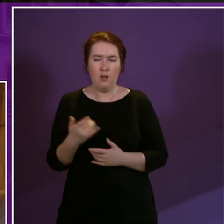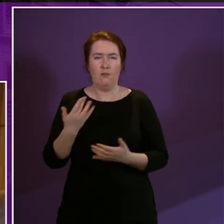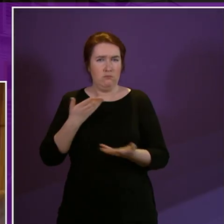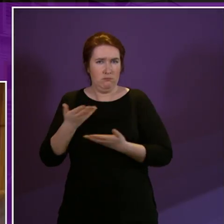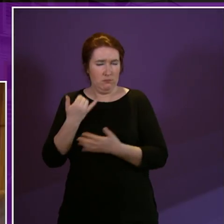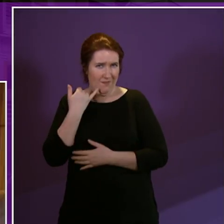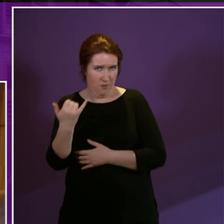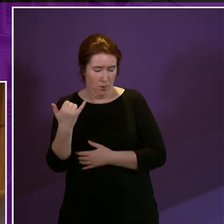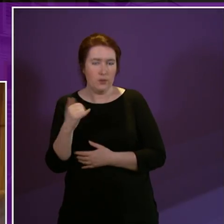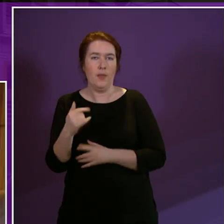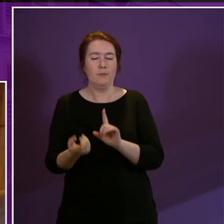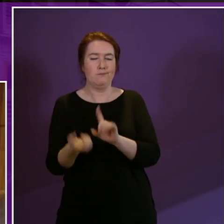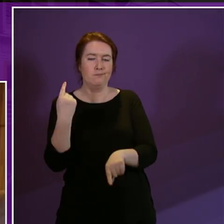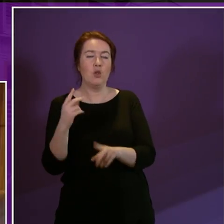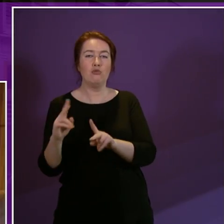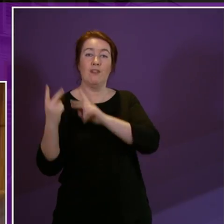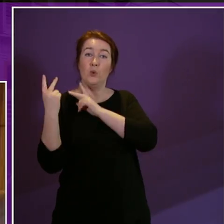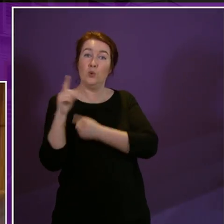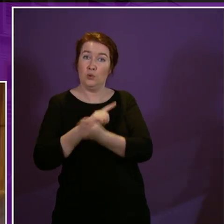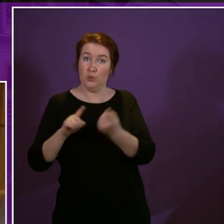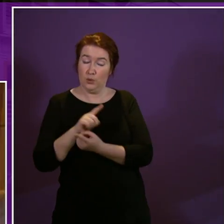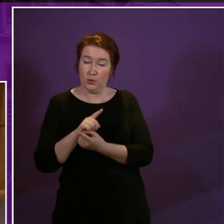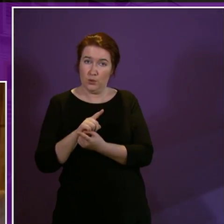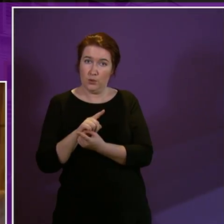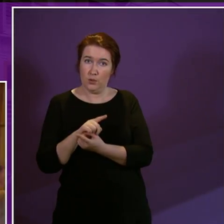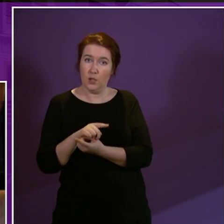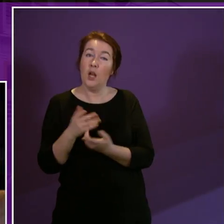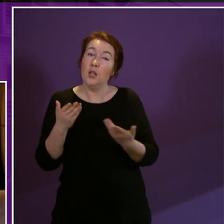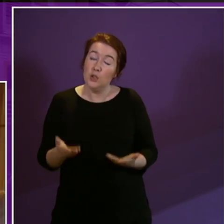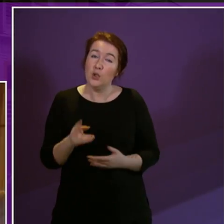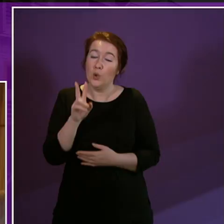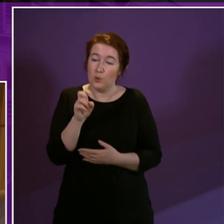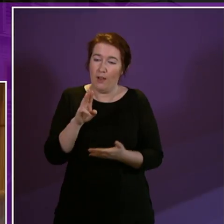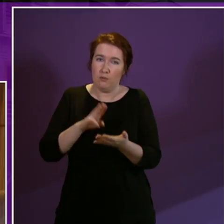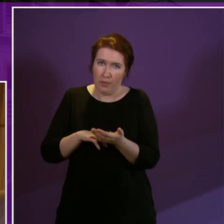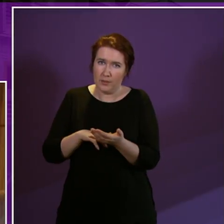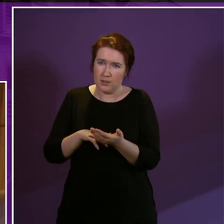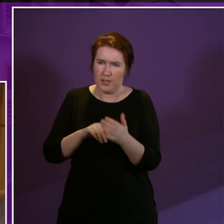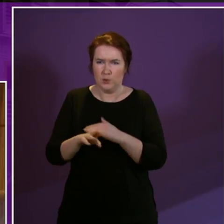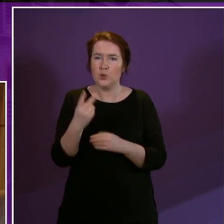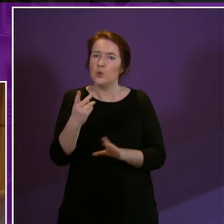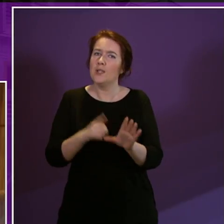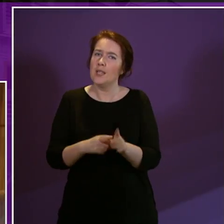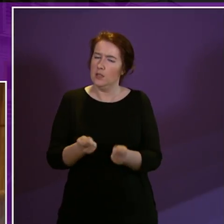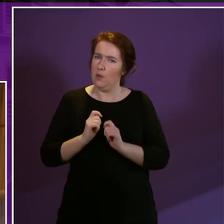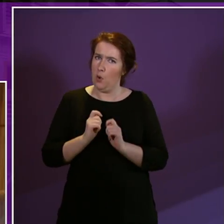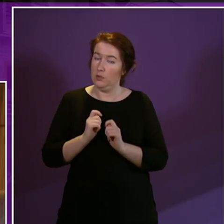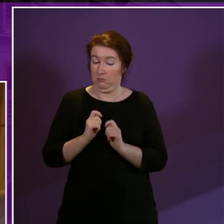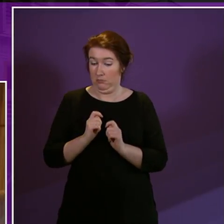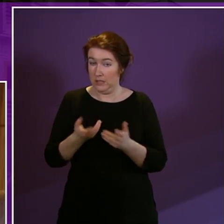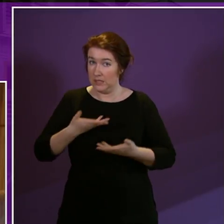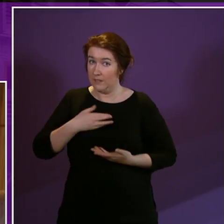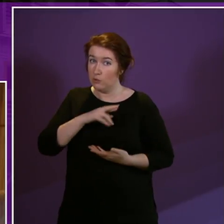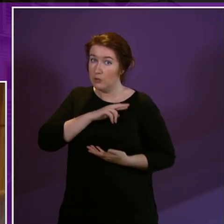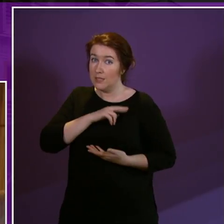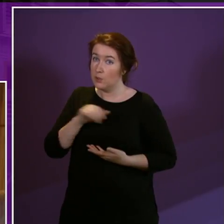telephone call she was asked to attend a review she's currently 12 months into a two-year award no reason was given